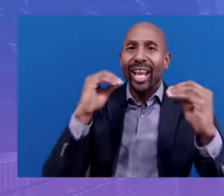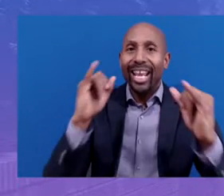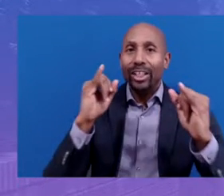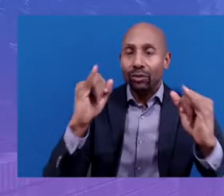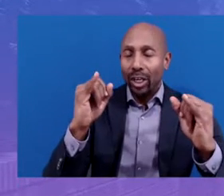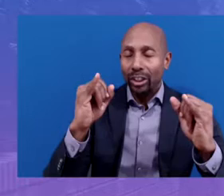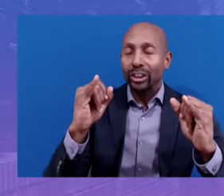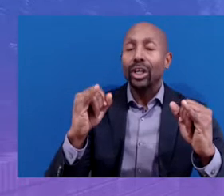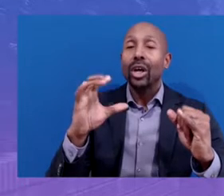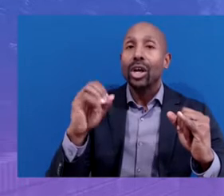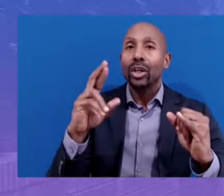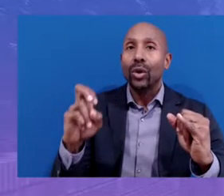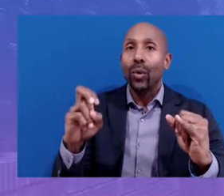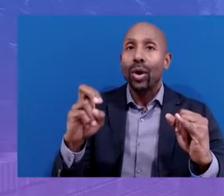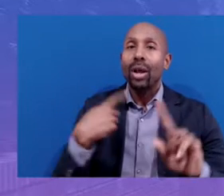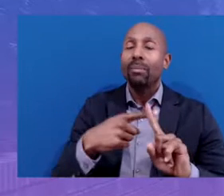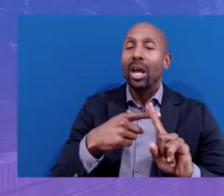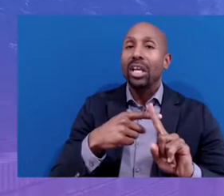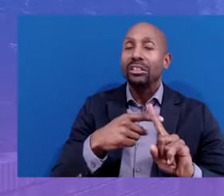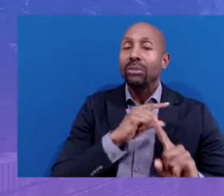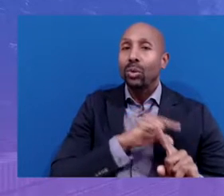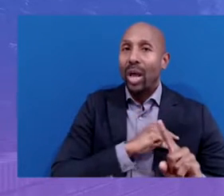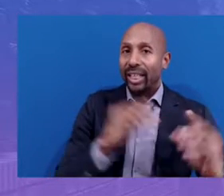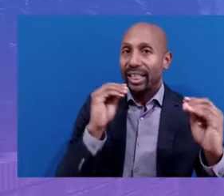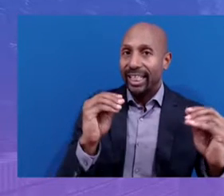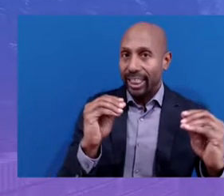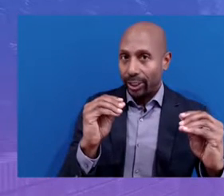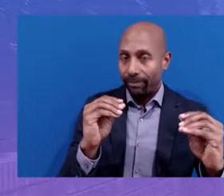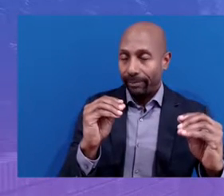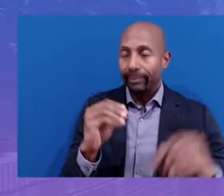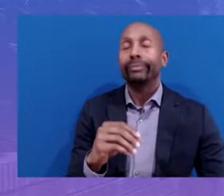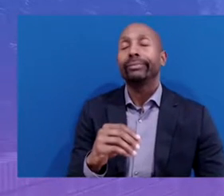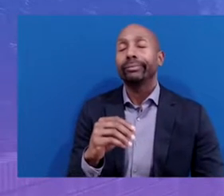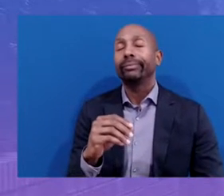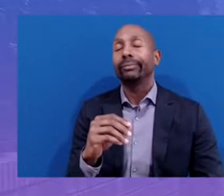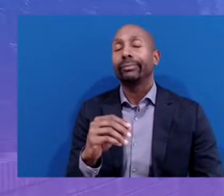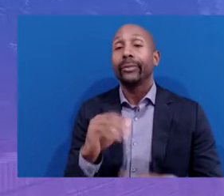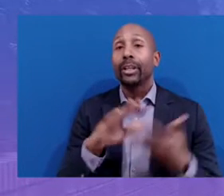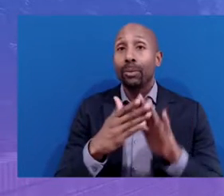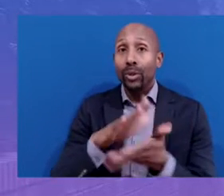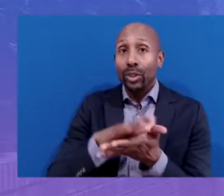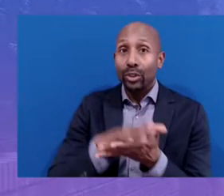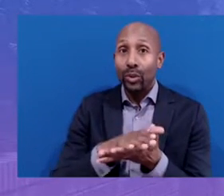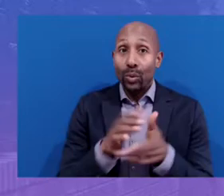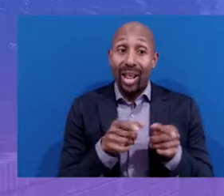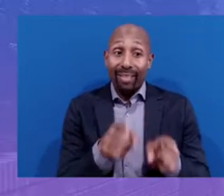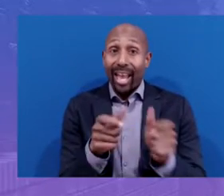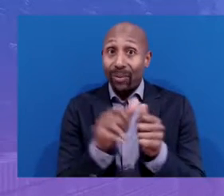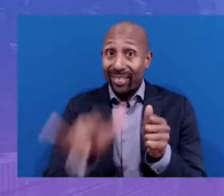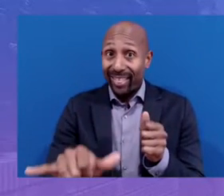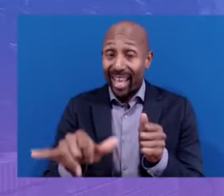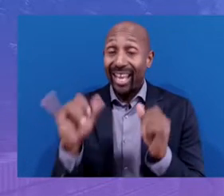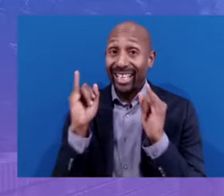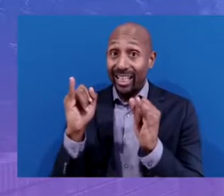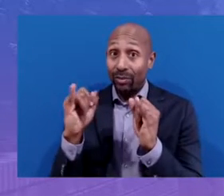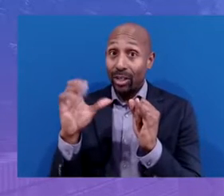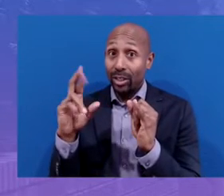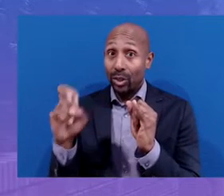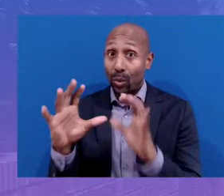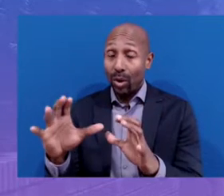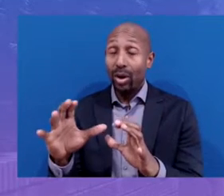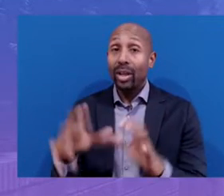quality teaching. But at a community school, aligned and integrated with that instructional core